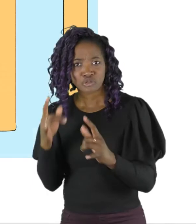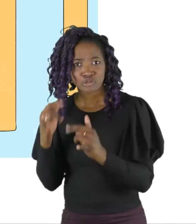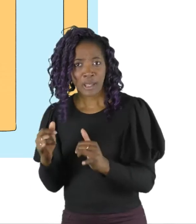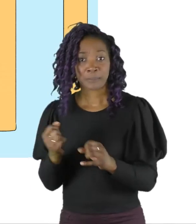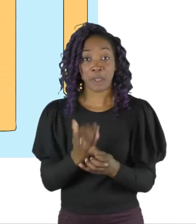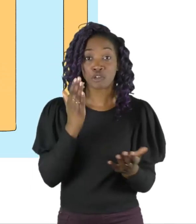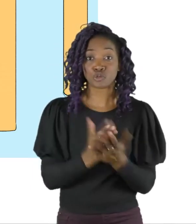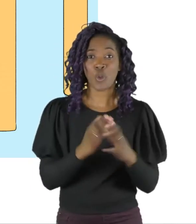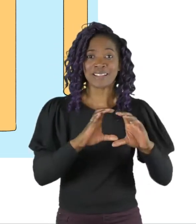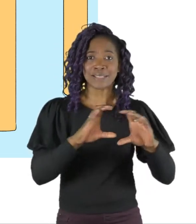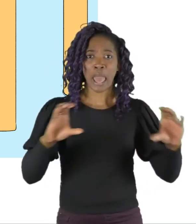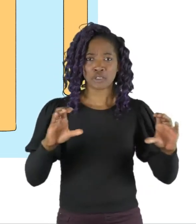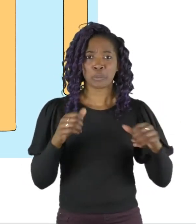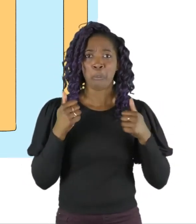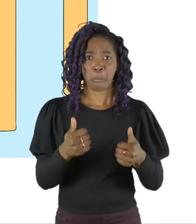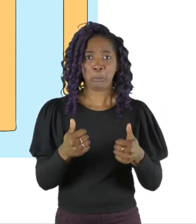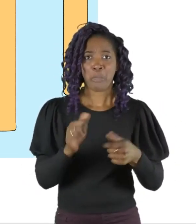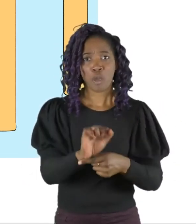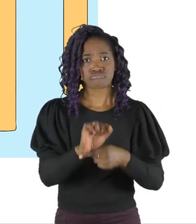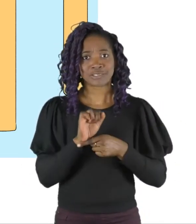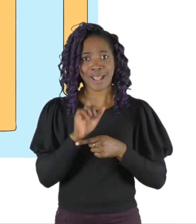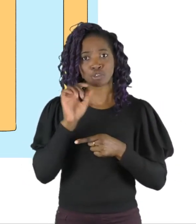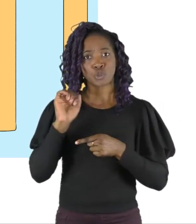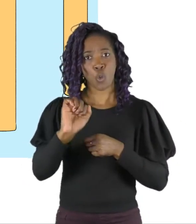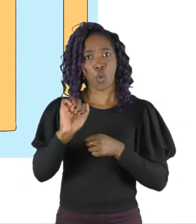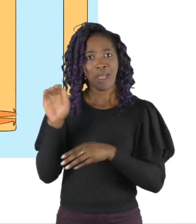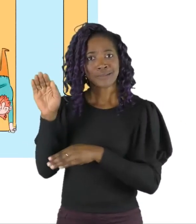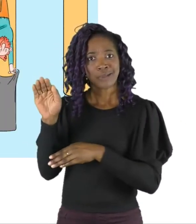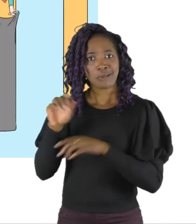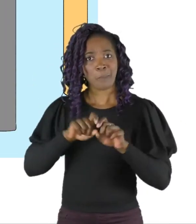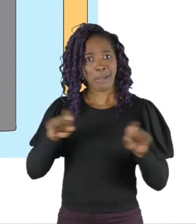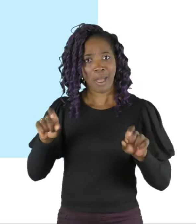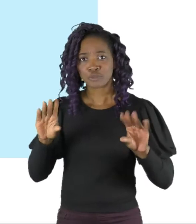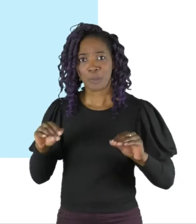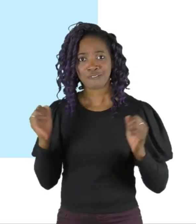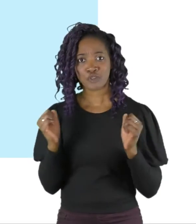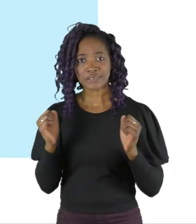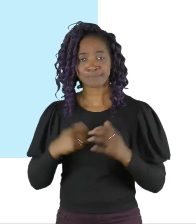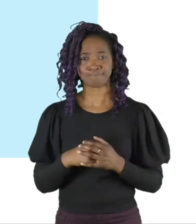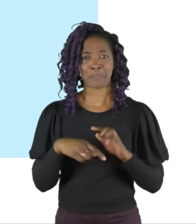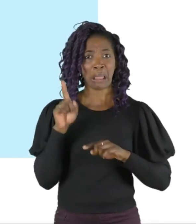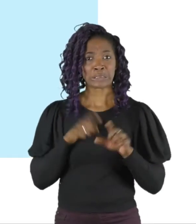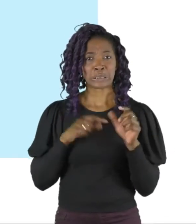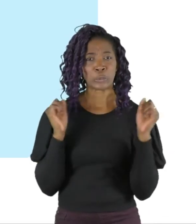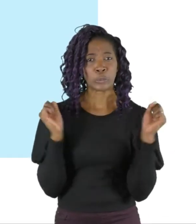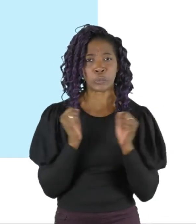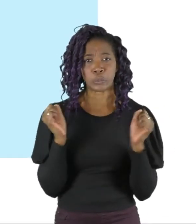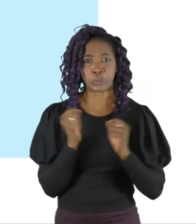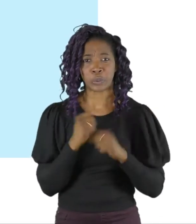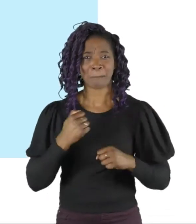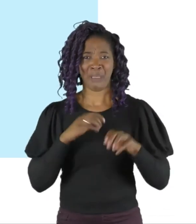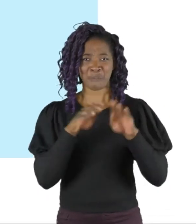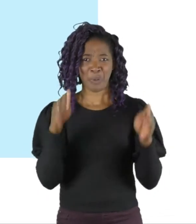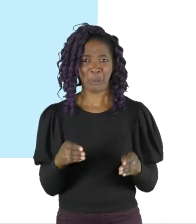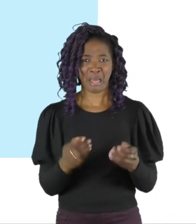pipe. Also make sure your insulation is in good condition to protect your external pipes from freezing. It was so cold last year